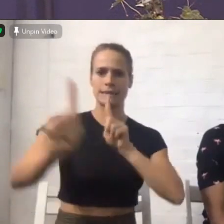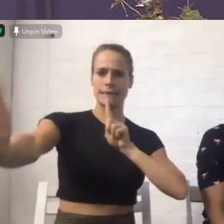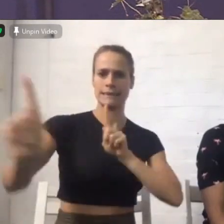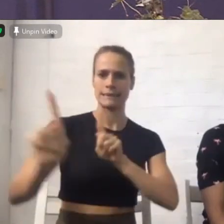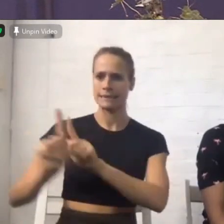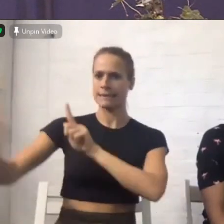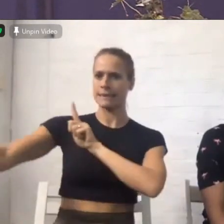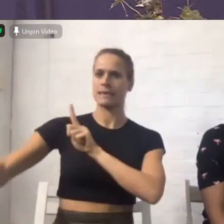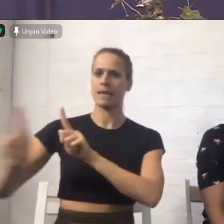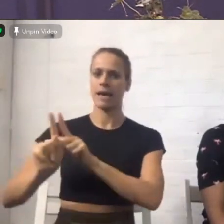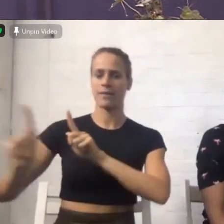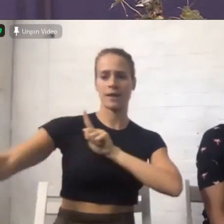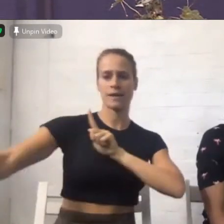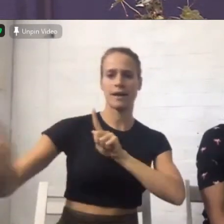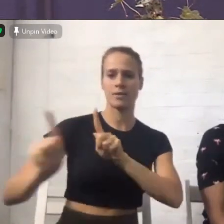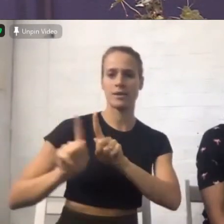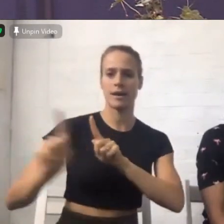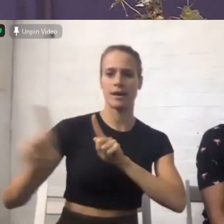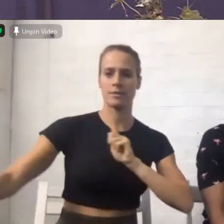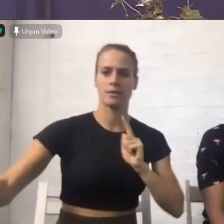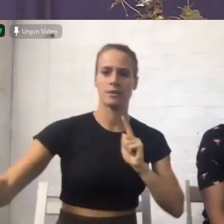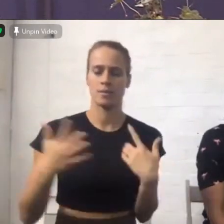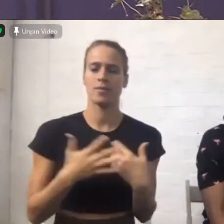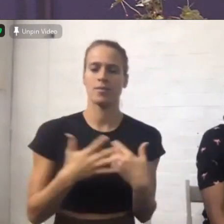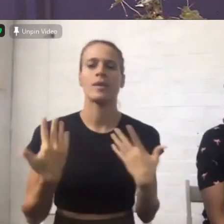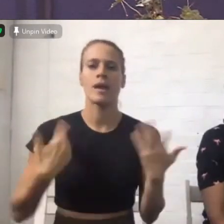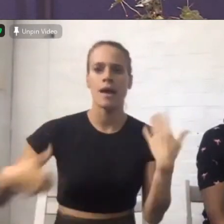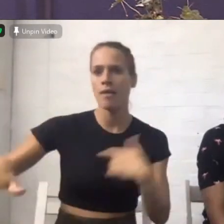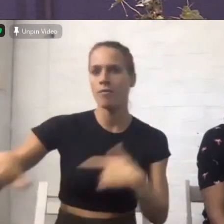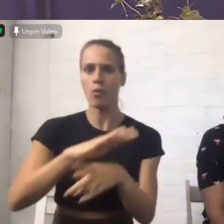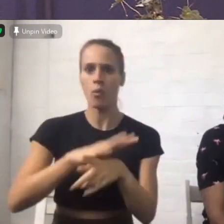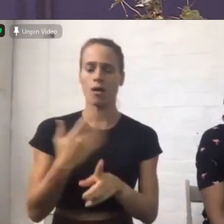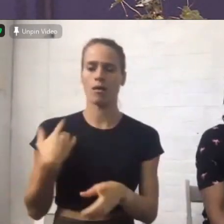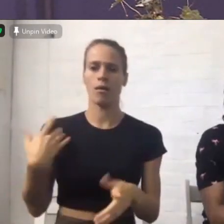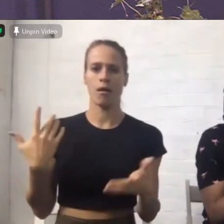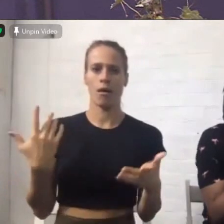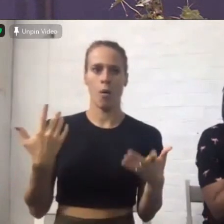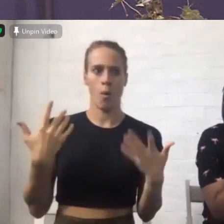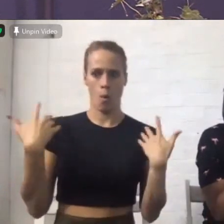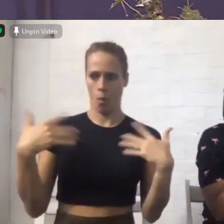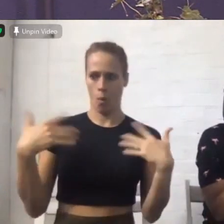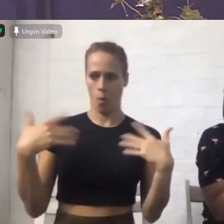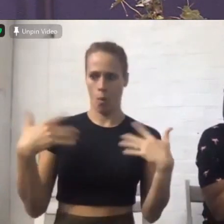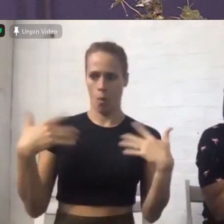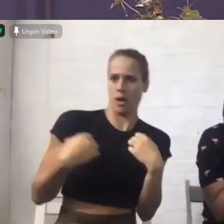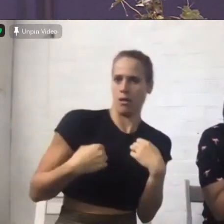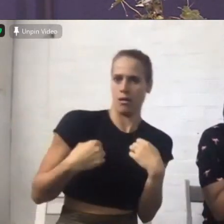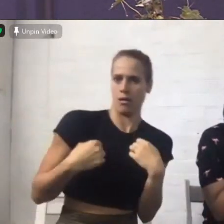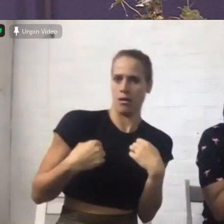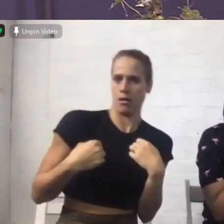doors and it was chaos like people hey watch it mate you know and like pushing trolleys around